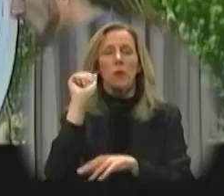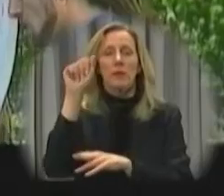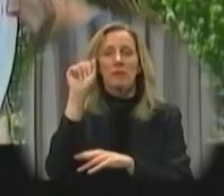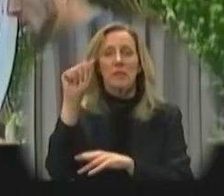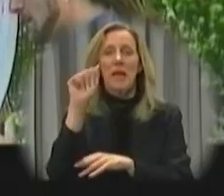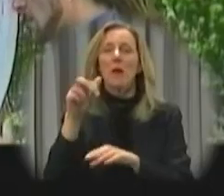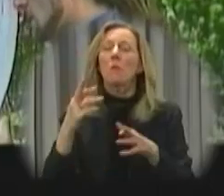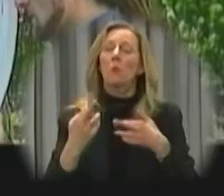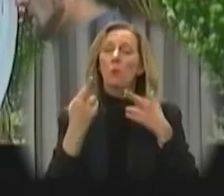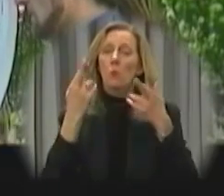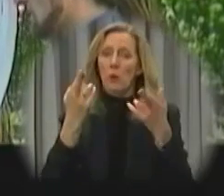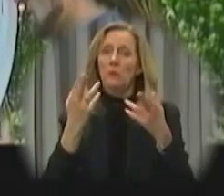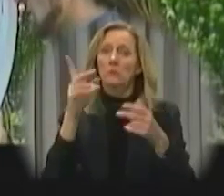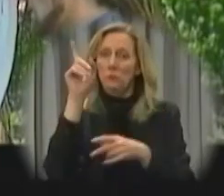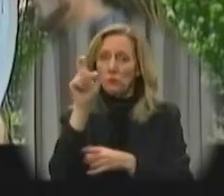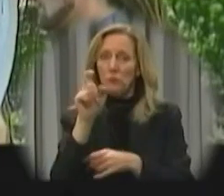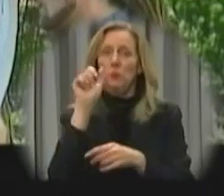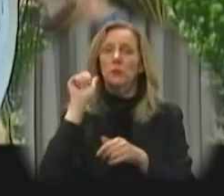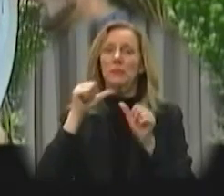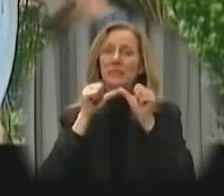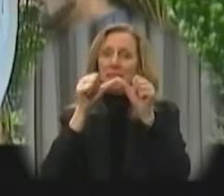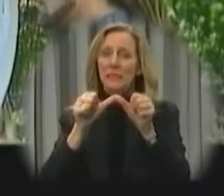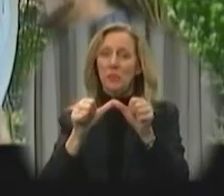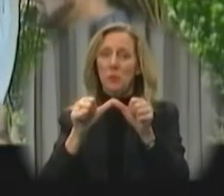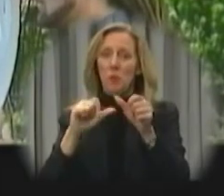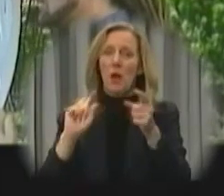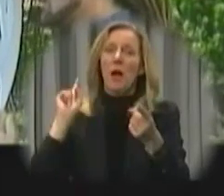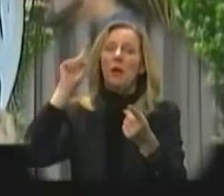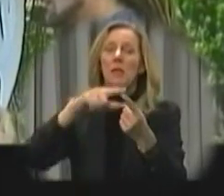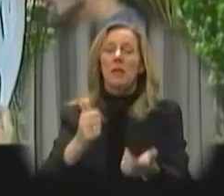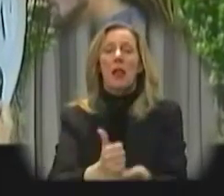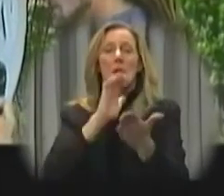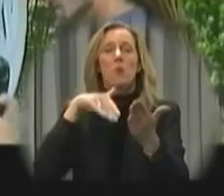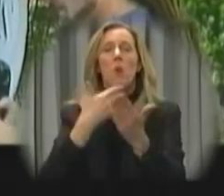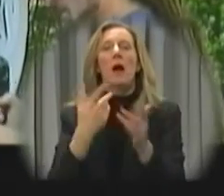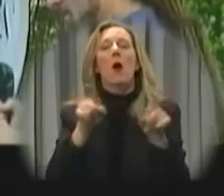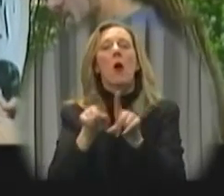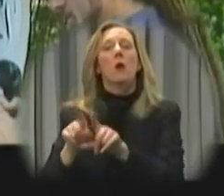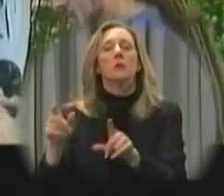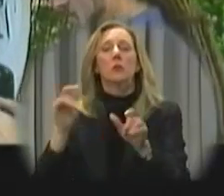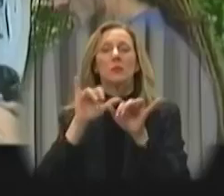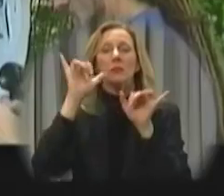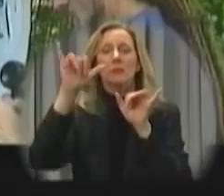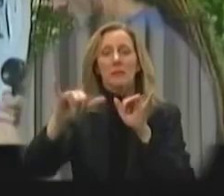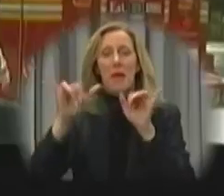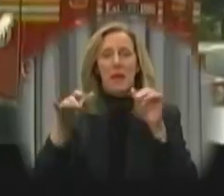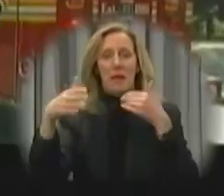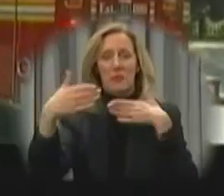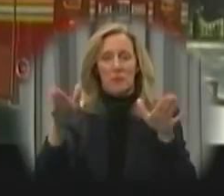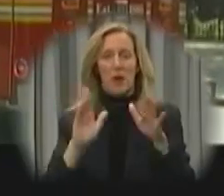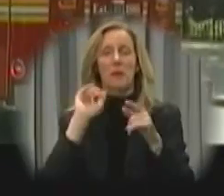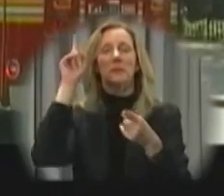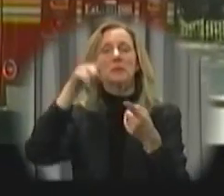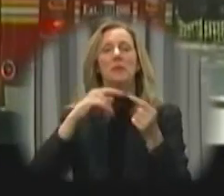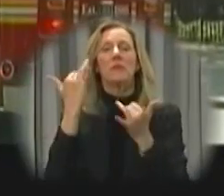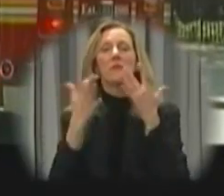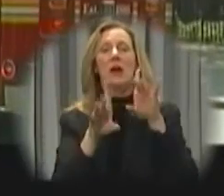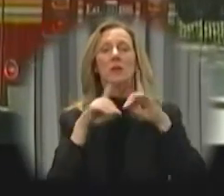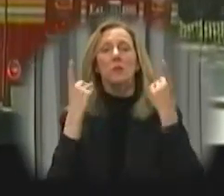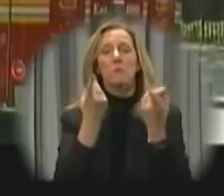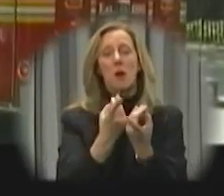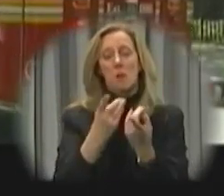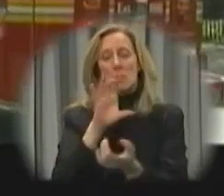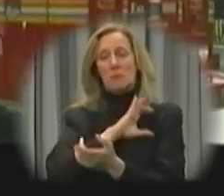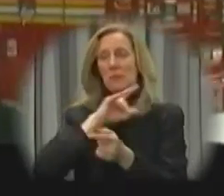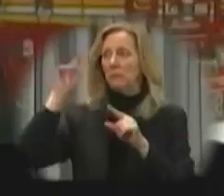patterns, it is recommended that you continue it until help arrives. Also, remain at the box to direct the fire or